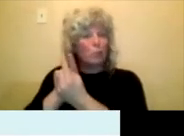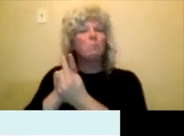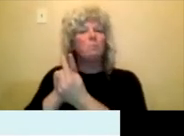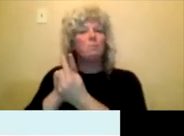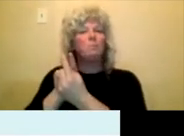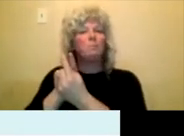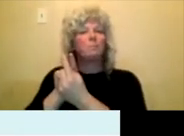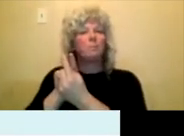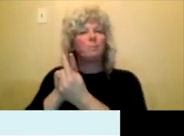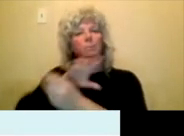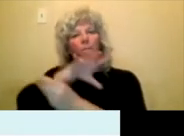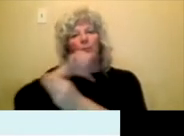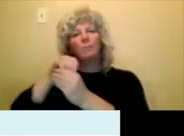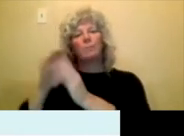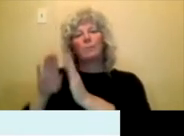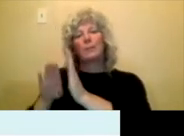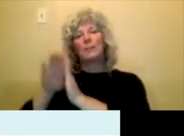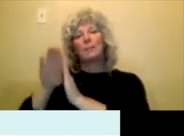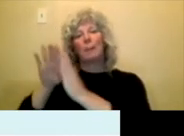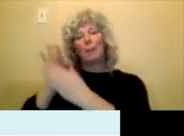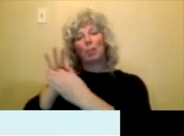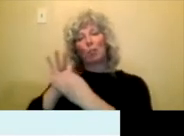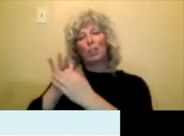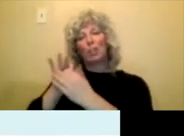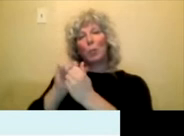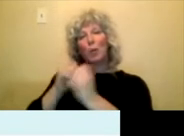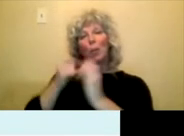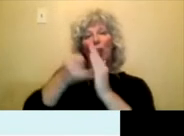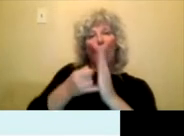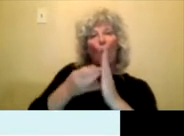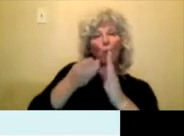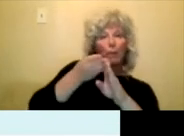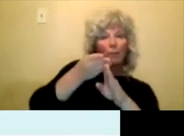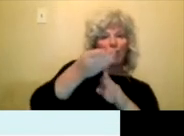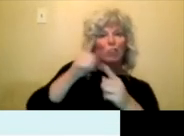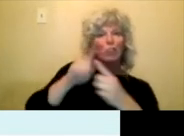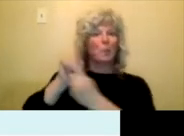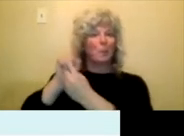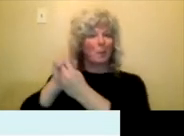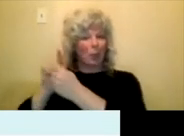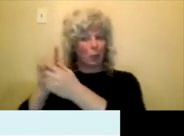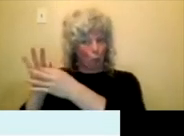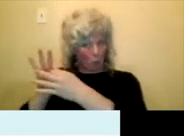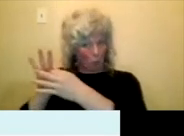relationships between, between arts professionals and mentors, uh, and mentors,